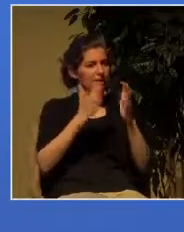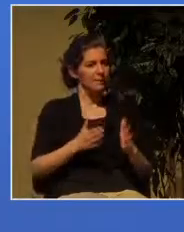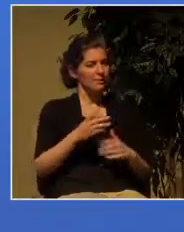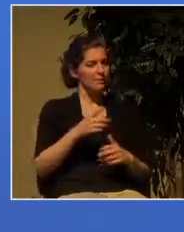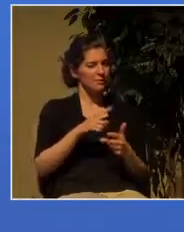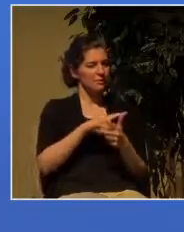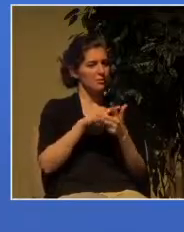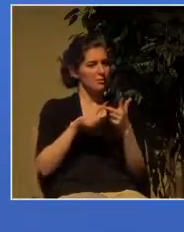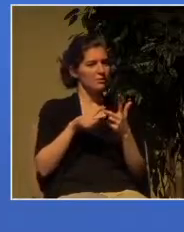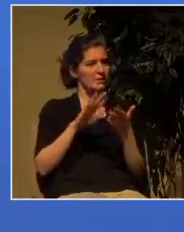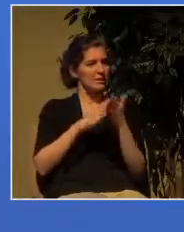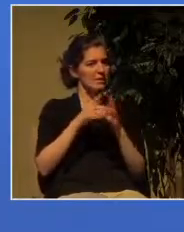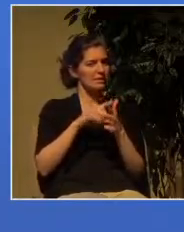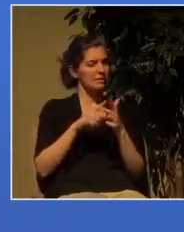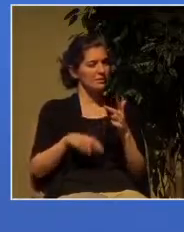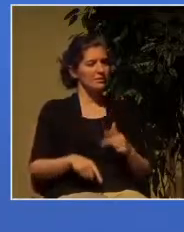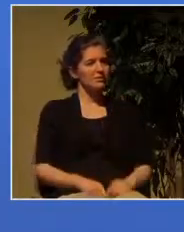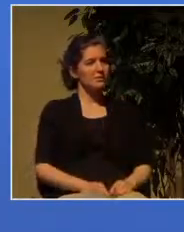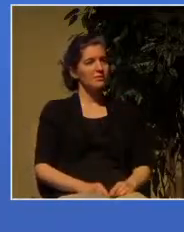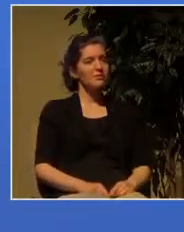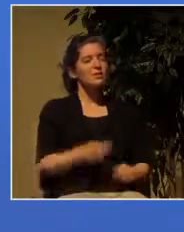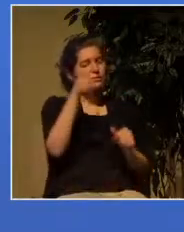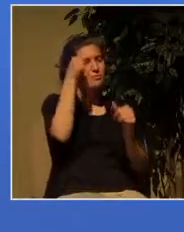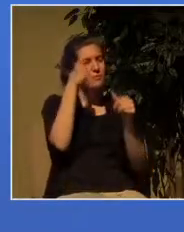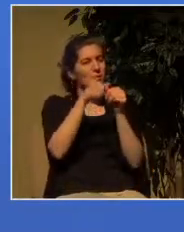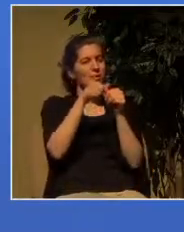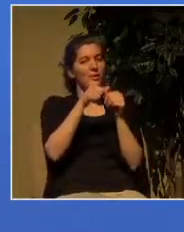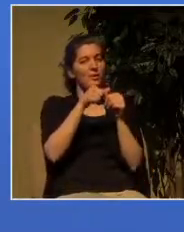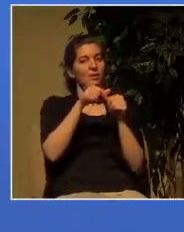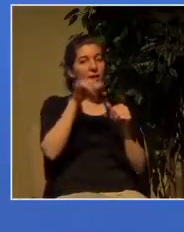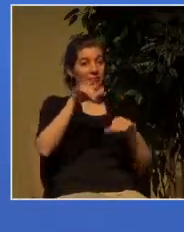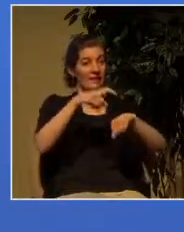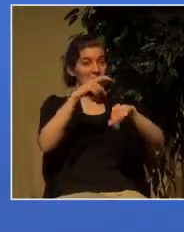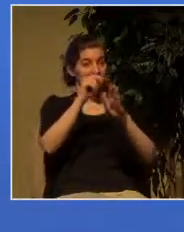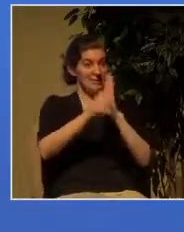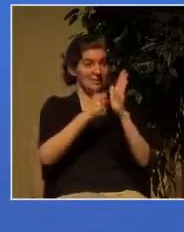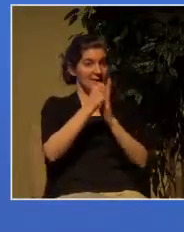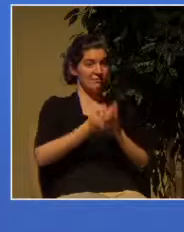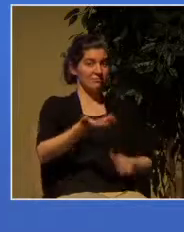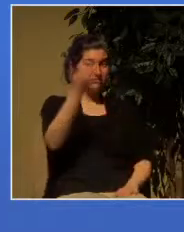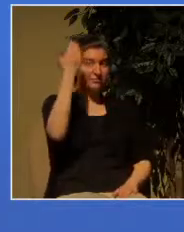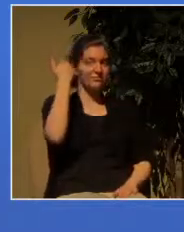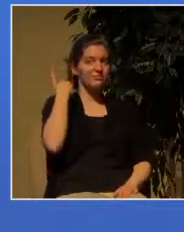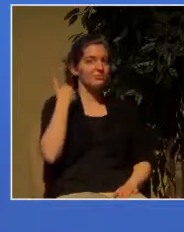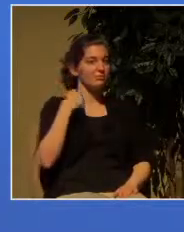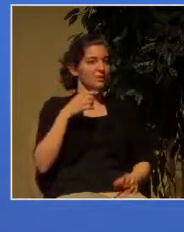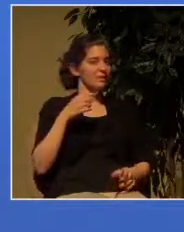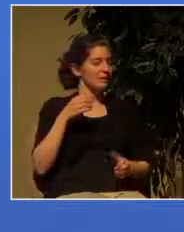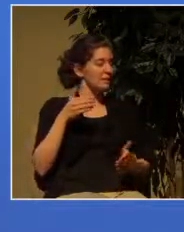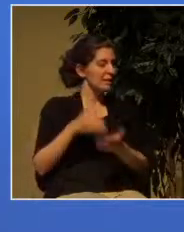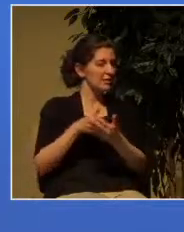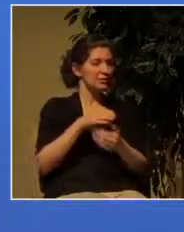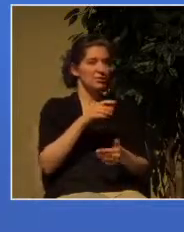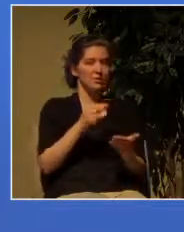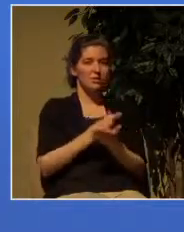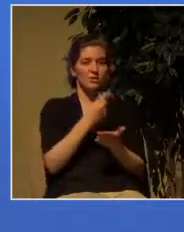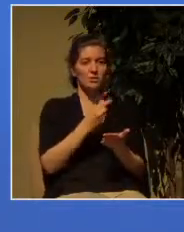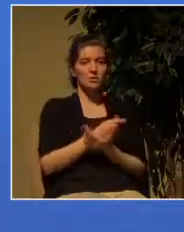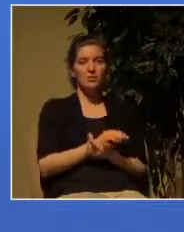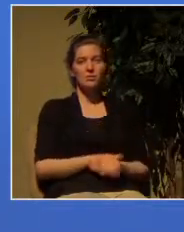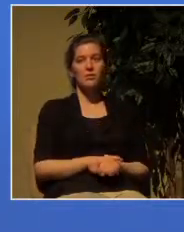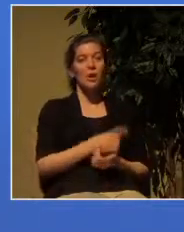all three of the cities that they're visiting they had tried to get rid of Paul and one of them they had tried to kill him